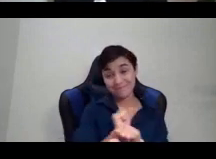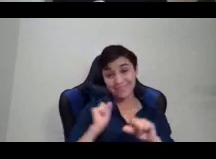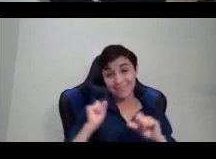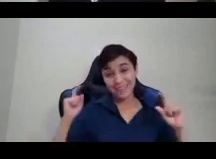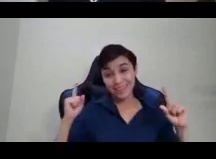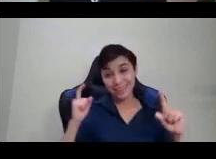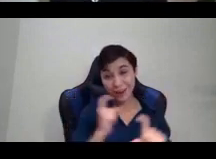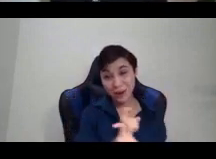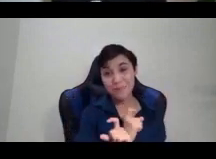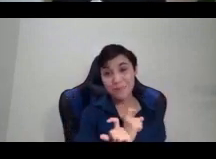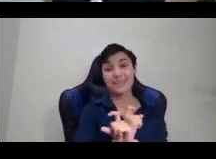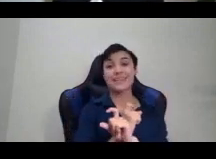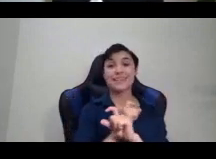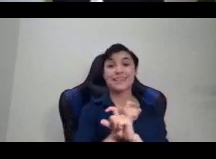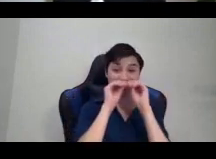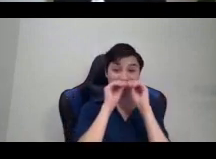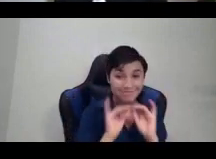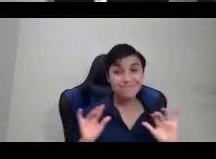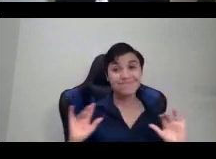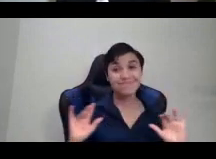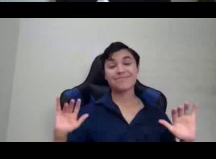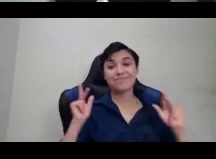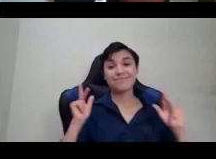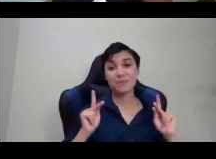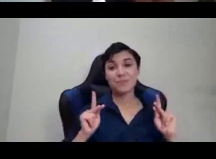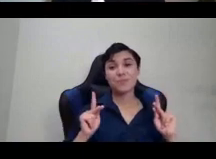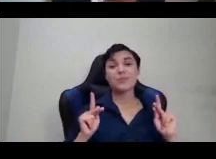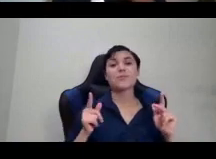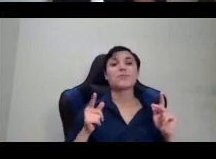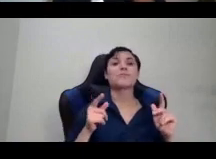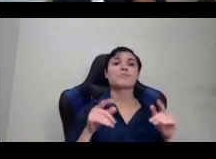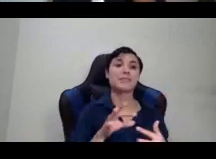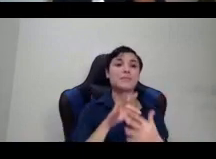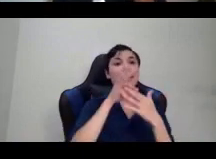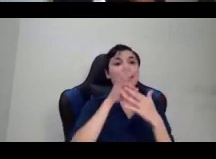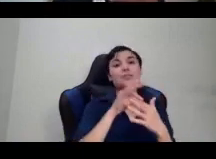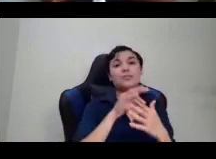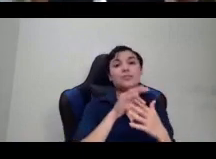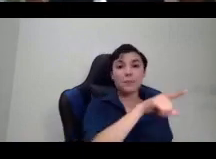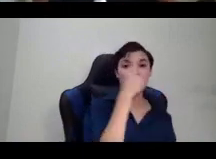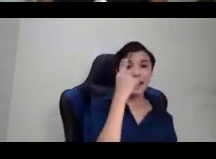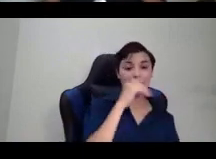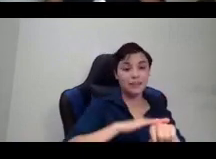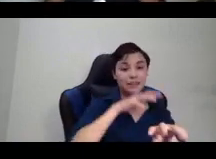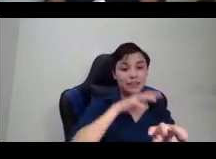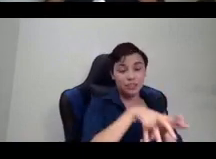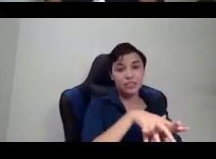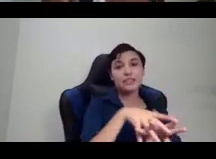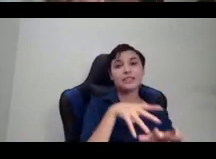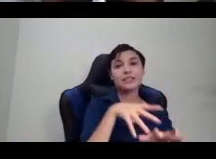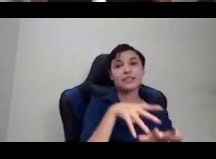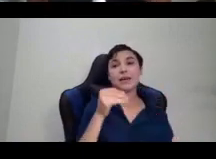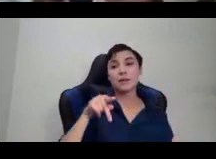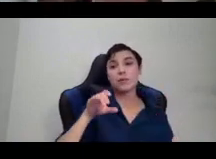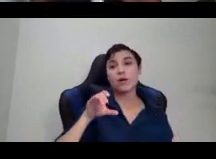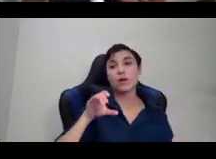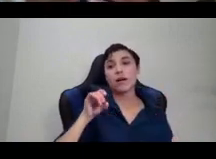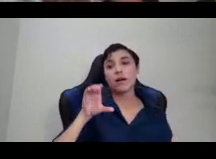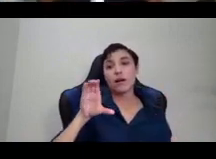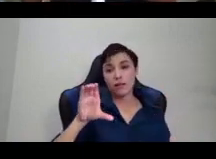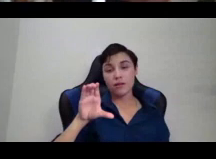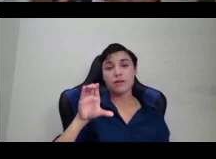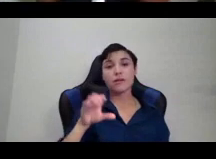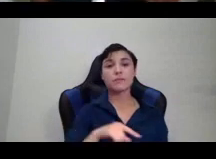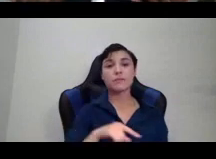the case of black people, indigenous people and people of color. So one of the more most especially recently famous